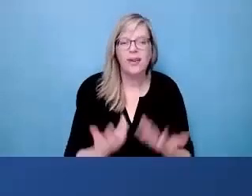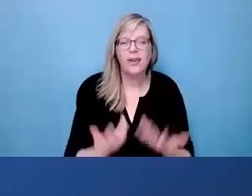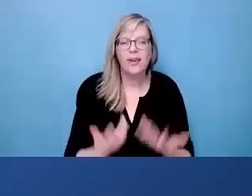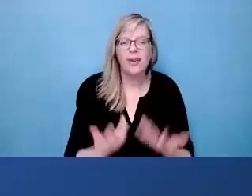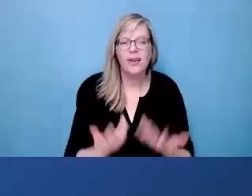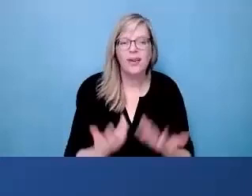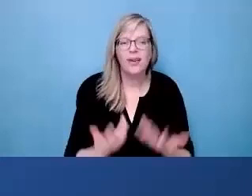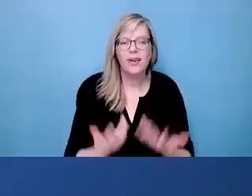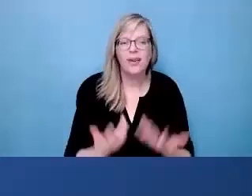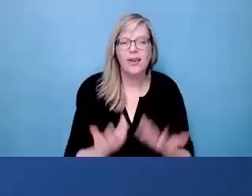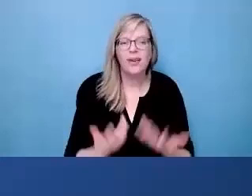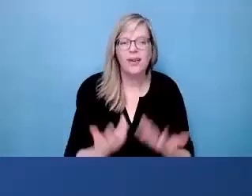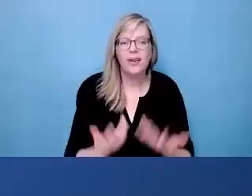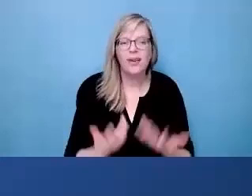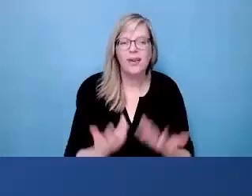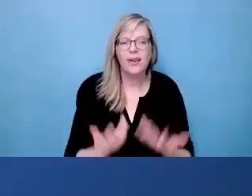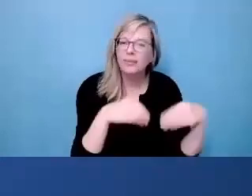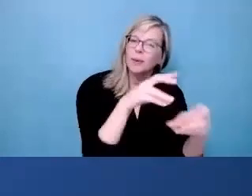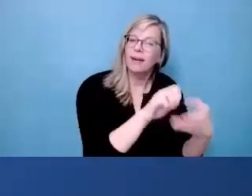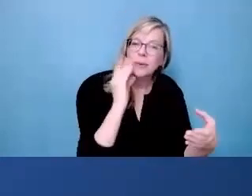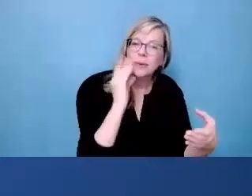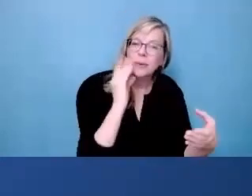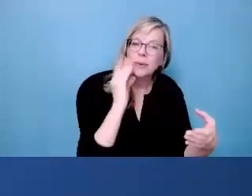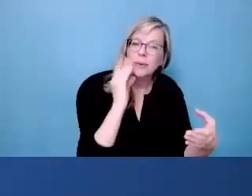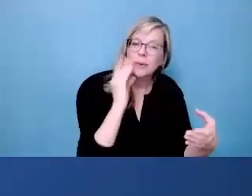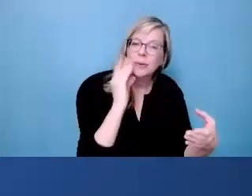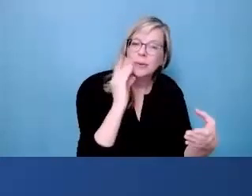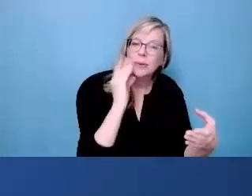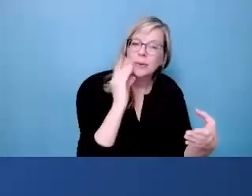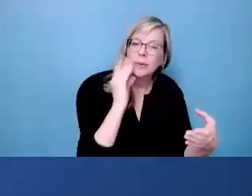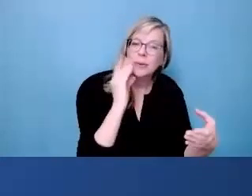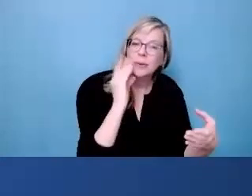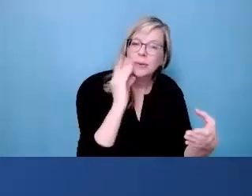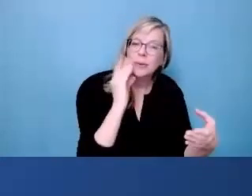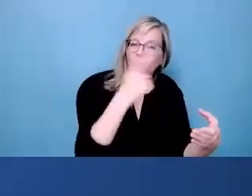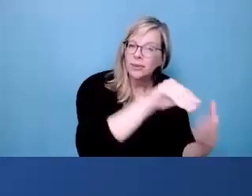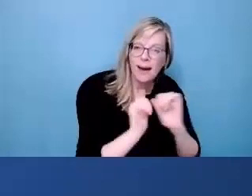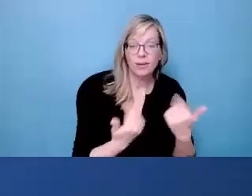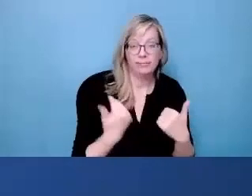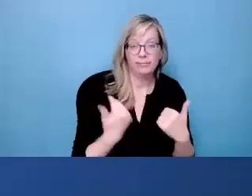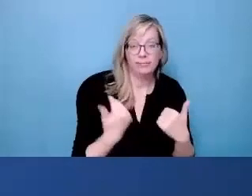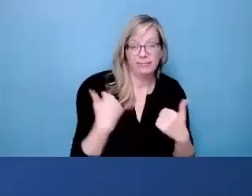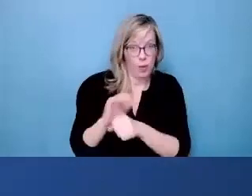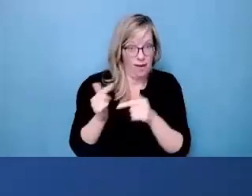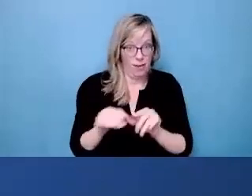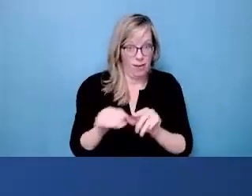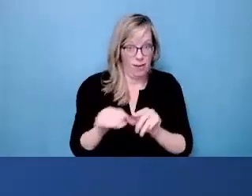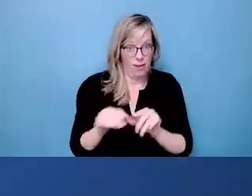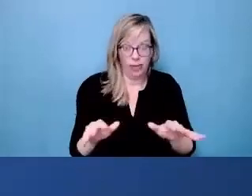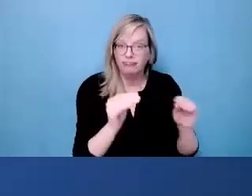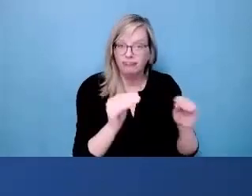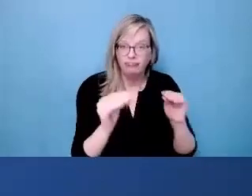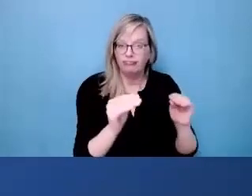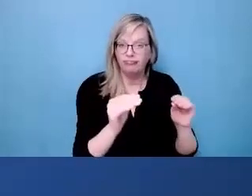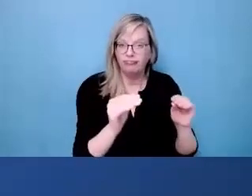So in terms of creating an inclusive post-secondary education experience, we saw with COVID-19 that many